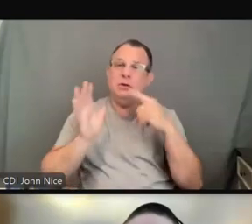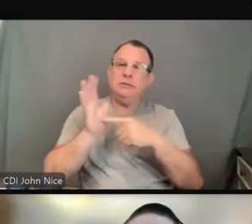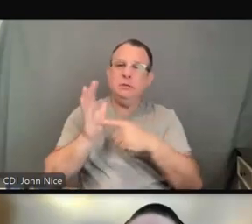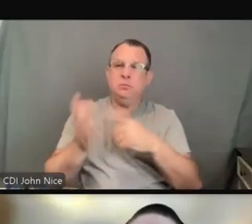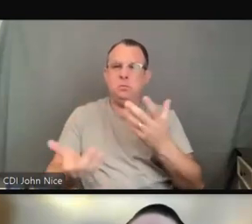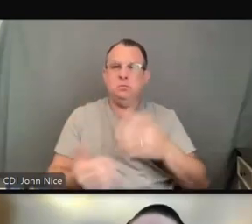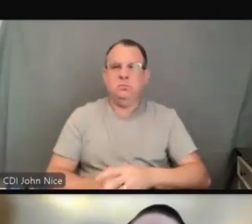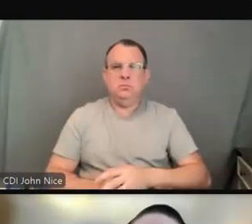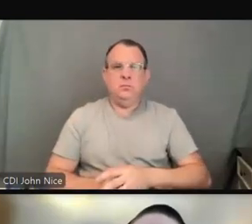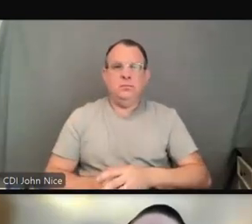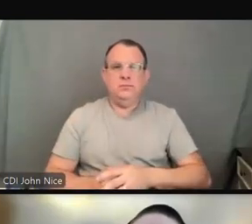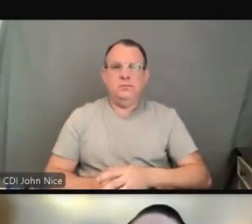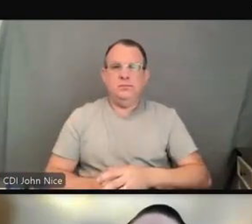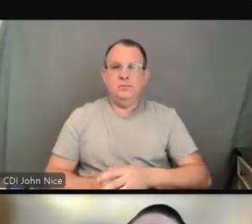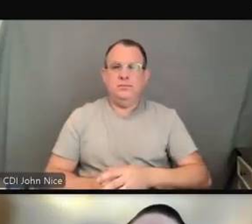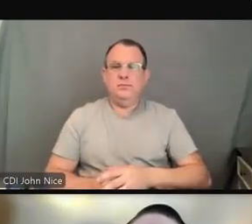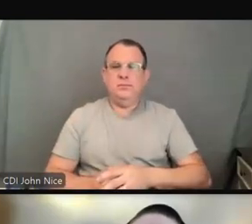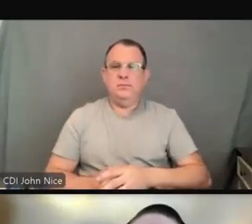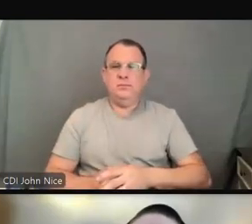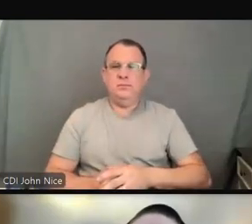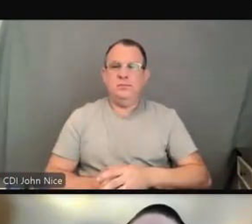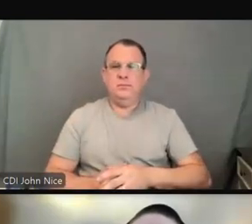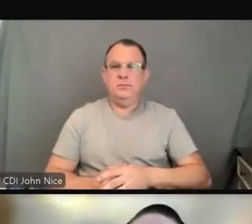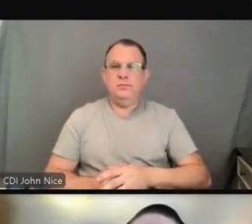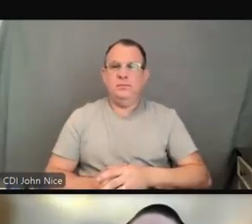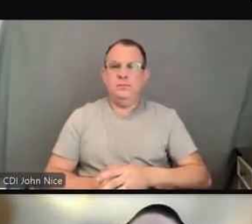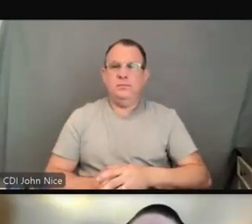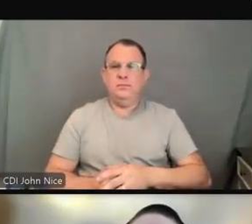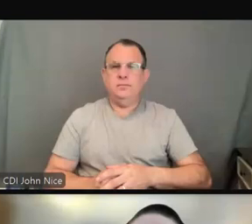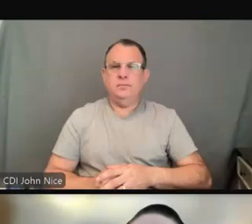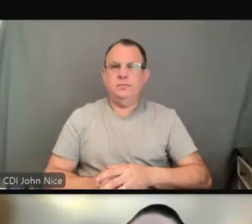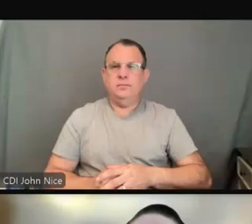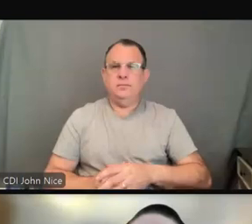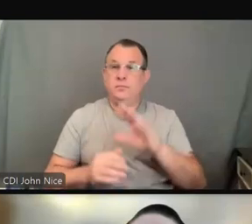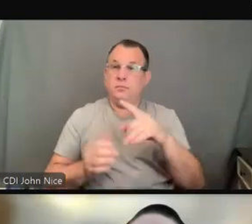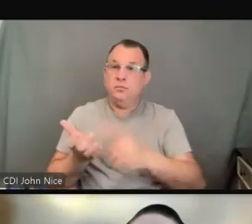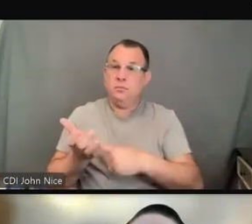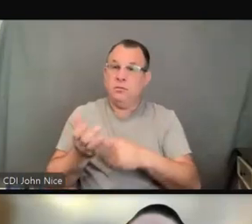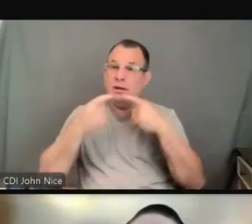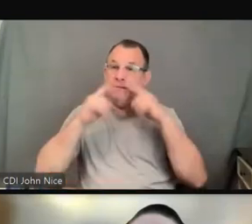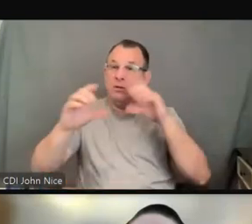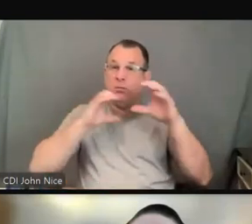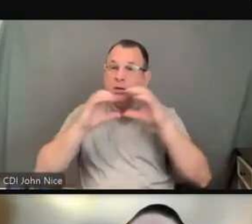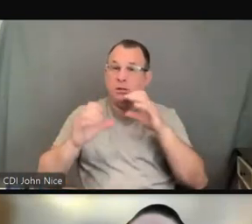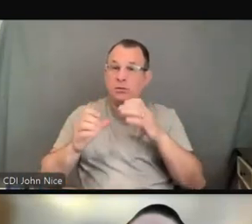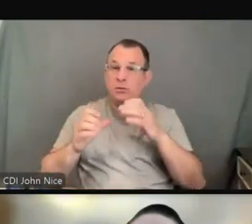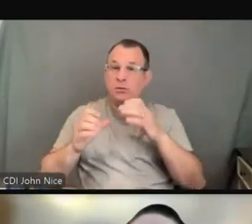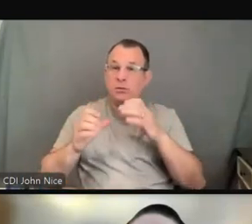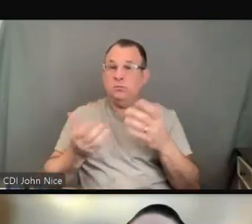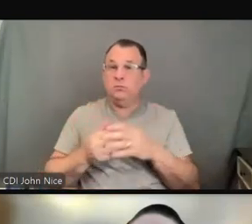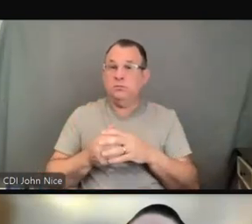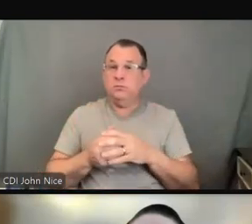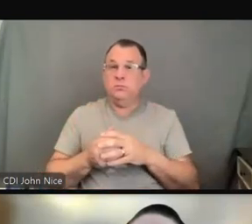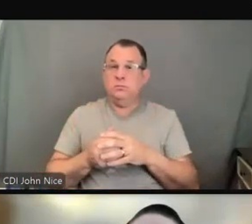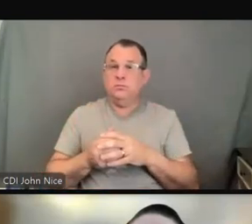Another consideration when talking about promoting effective communication is that the aids and the services must be